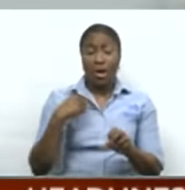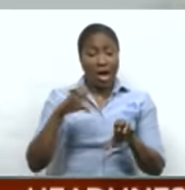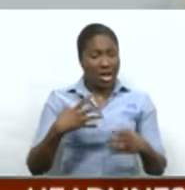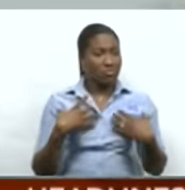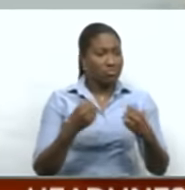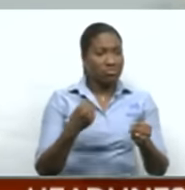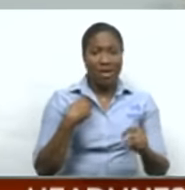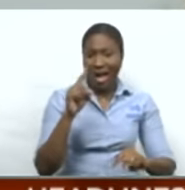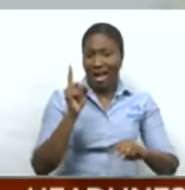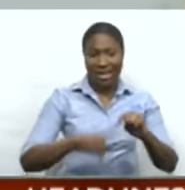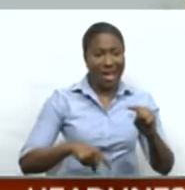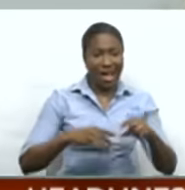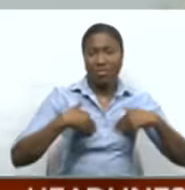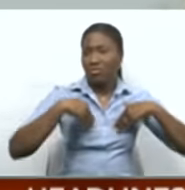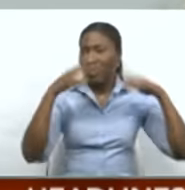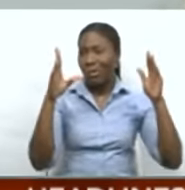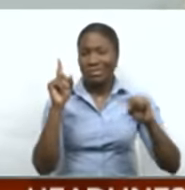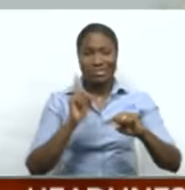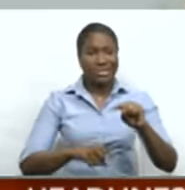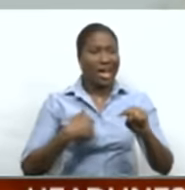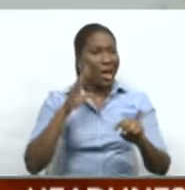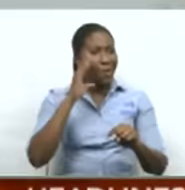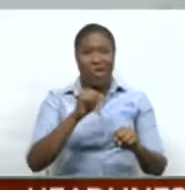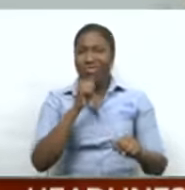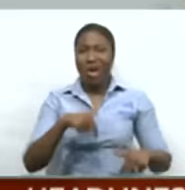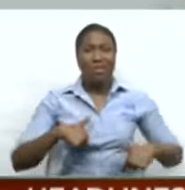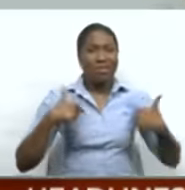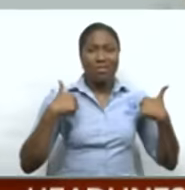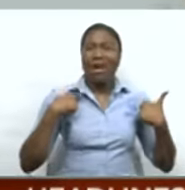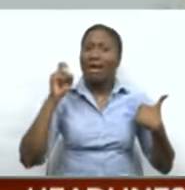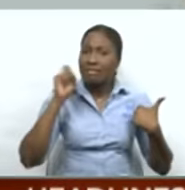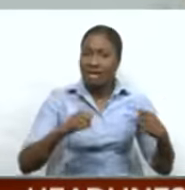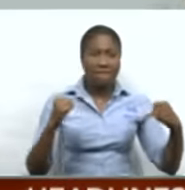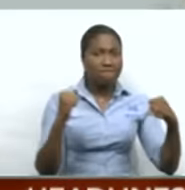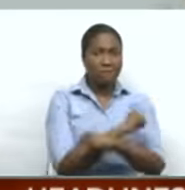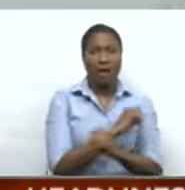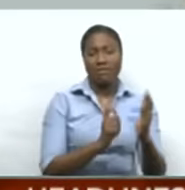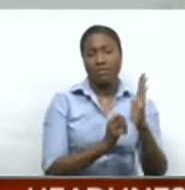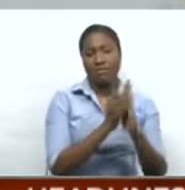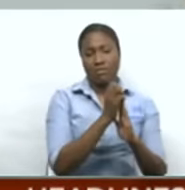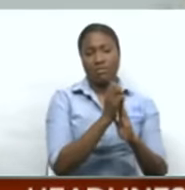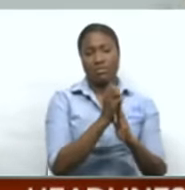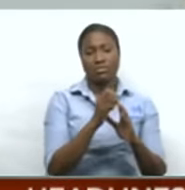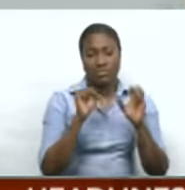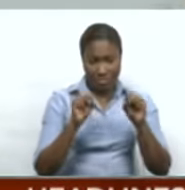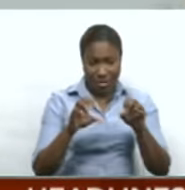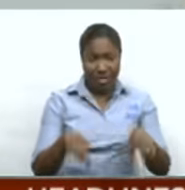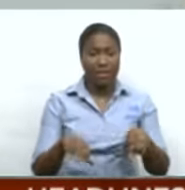pop down now and say you're not going to make it. Like, you have to fight. There's no other way.